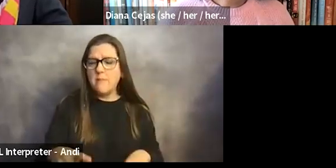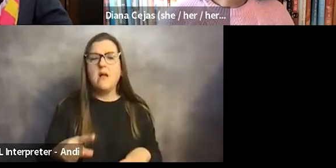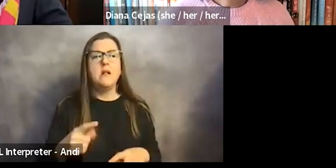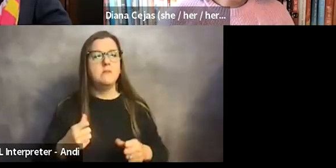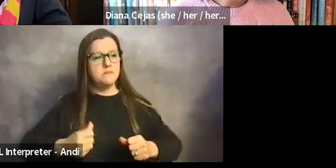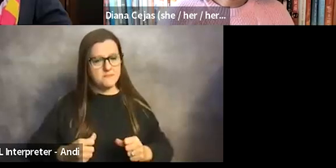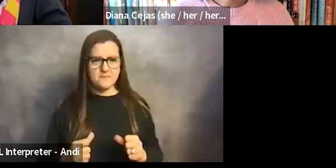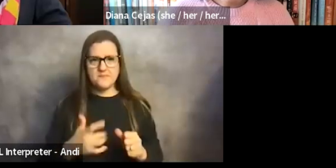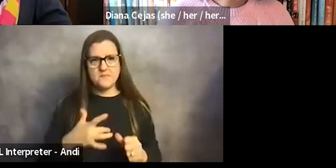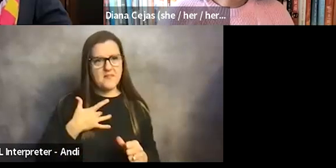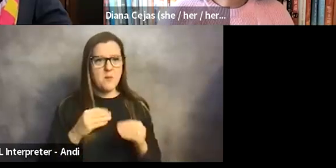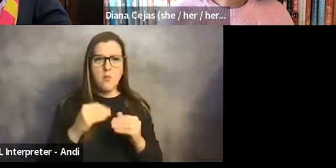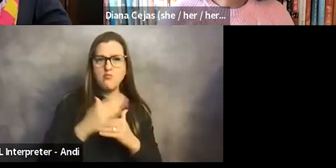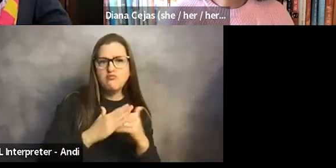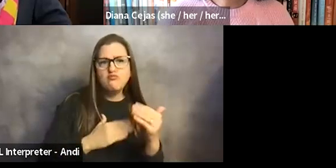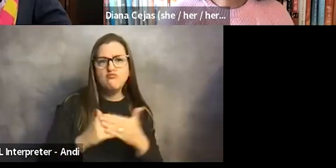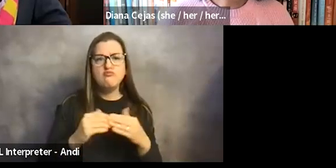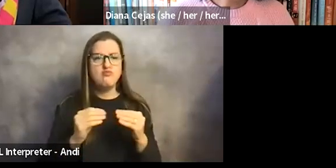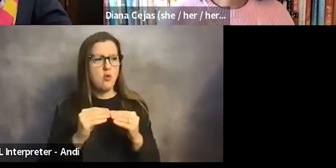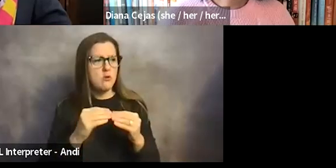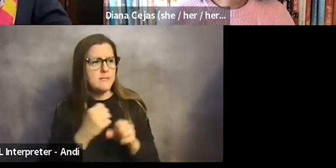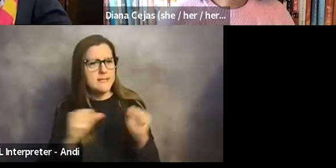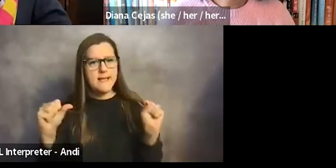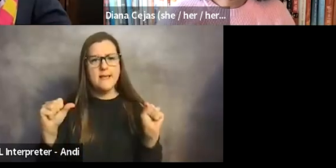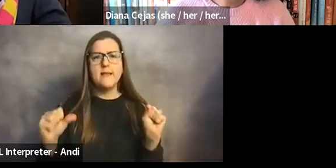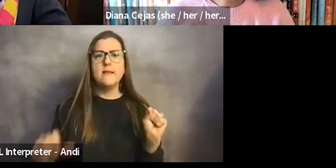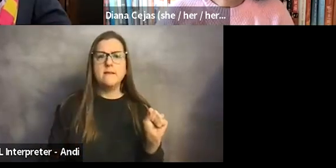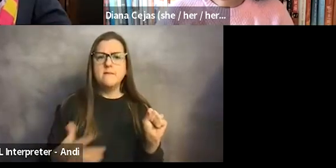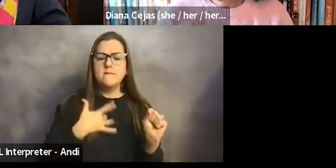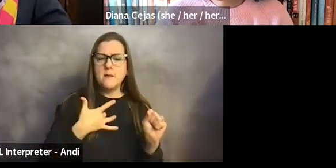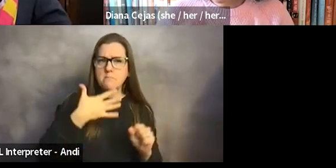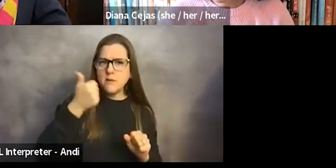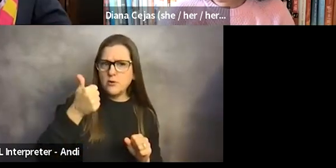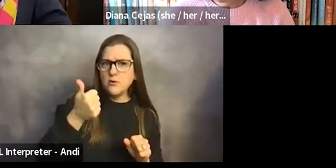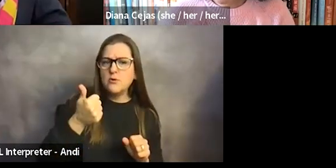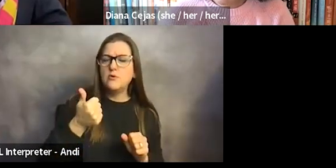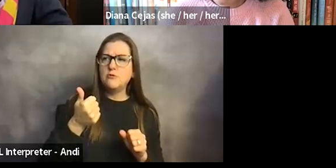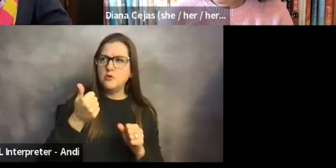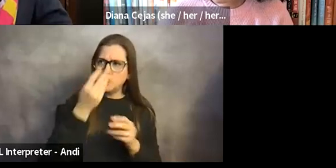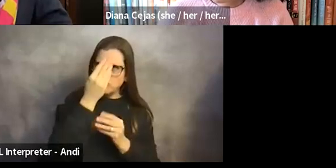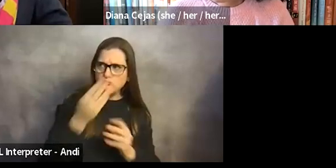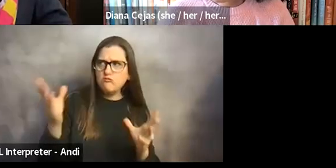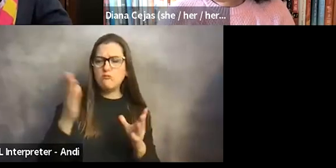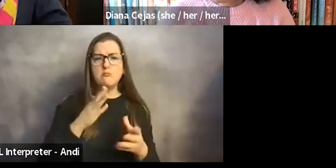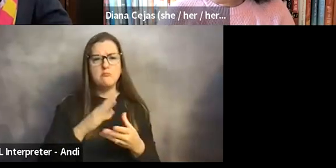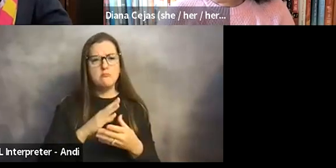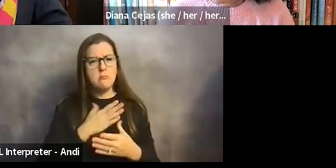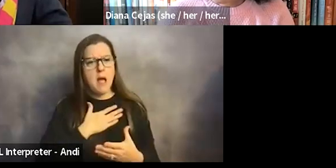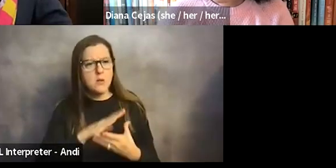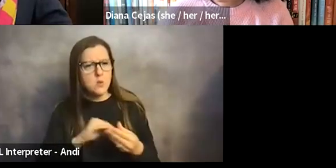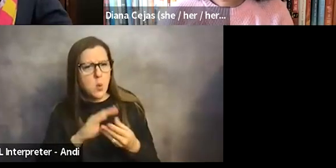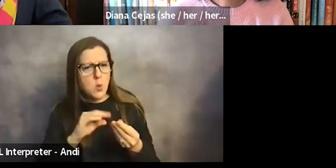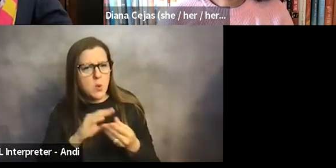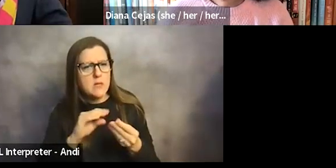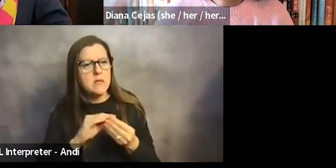made me feel much more safe, and made me feel a lot, you know, better about sharing my story and disclosing